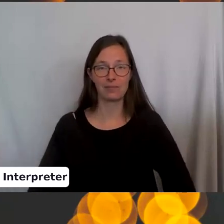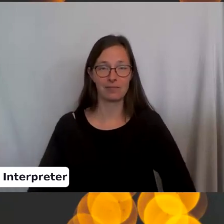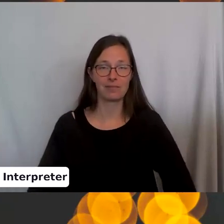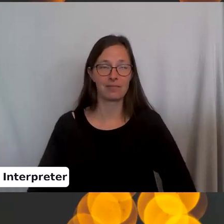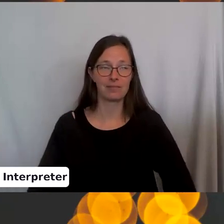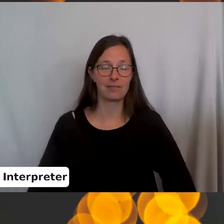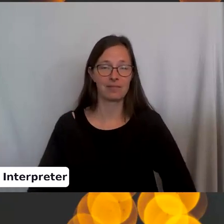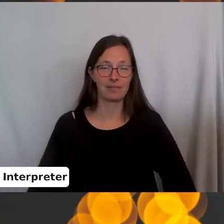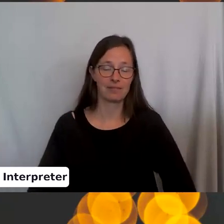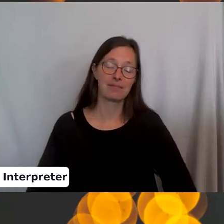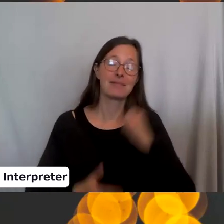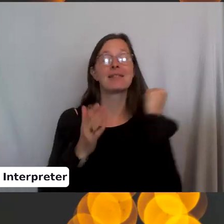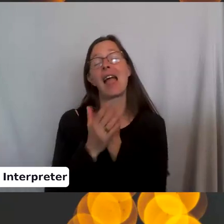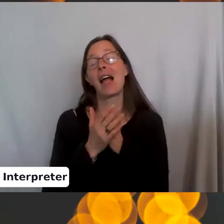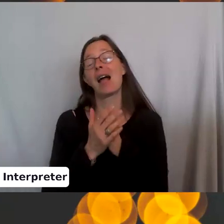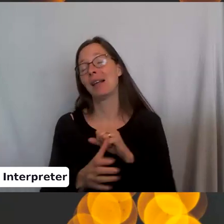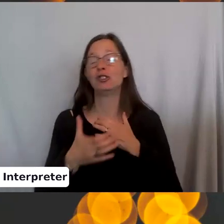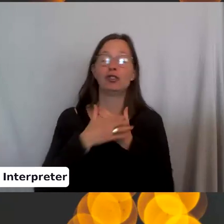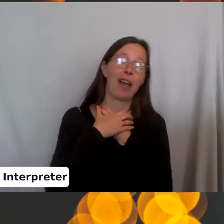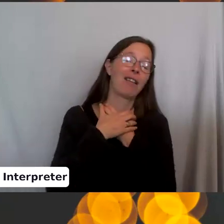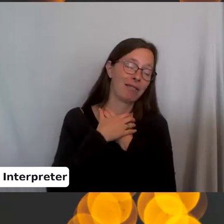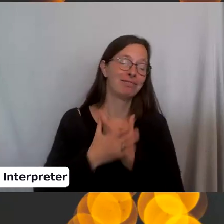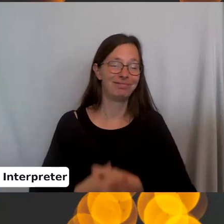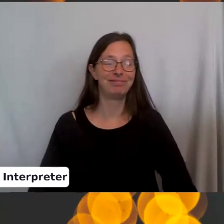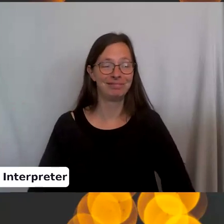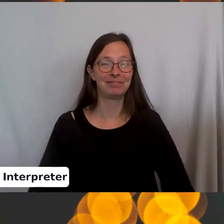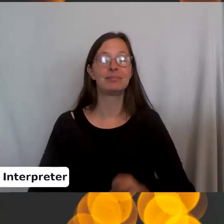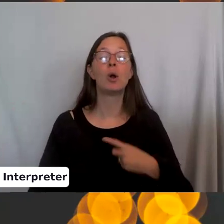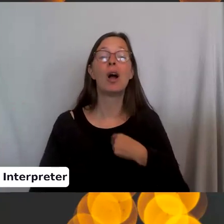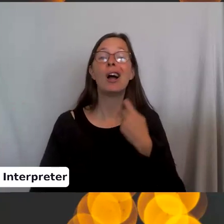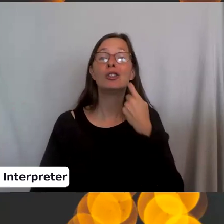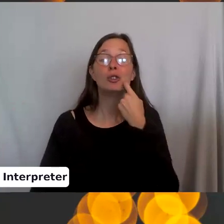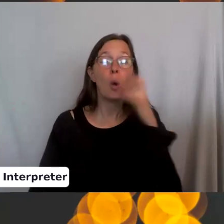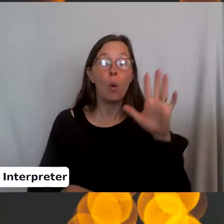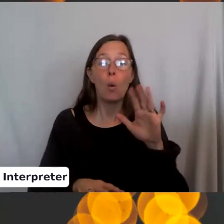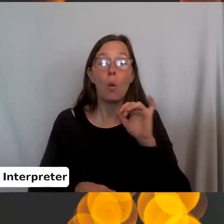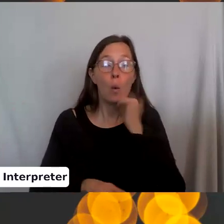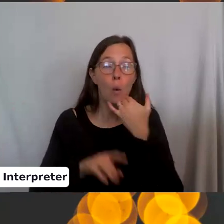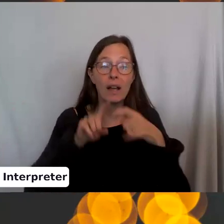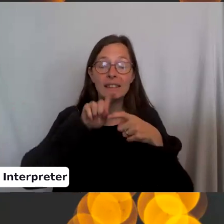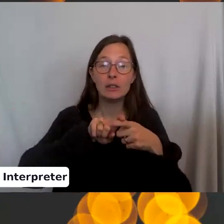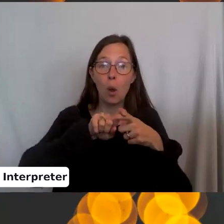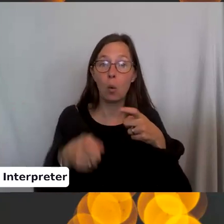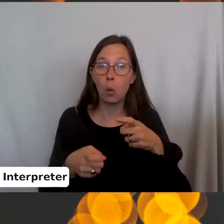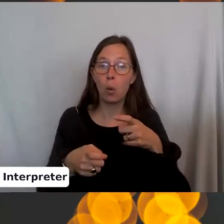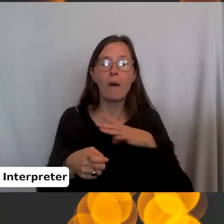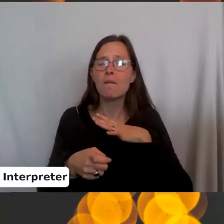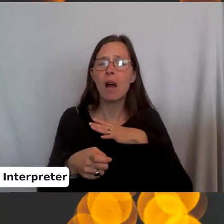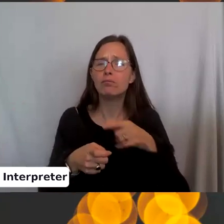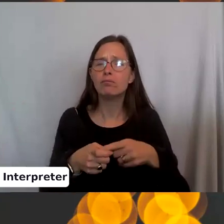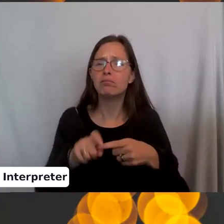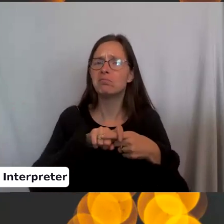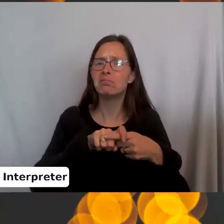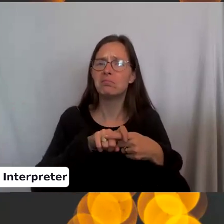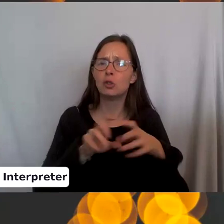Stabbing, strangling. Whoops. Okay. I just pulled this knit off, this stitch off by accident. Just slide it back on the other needle